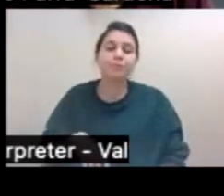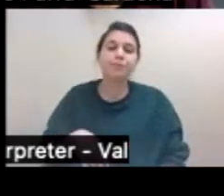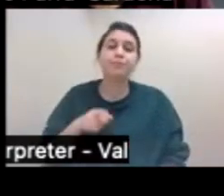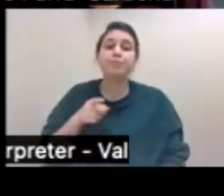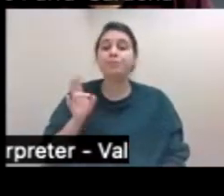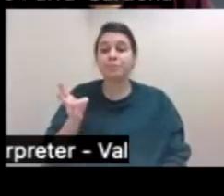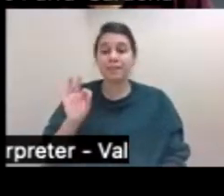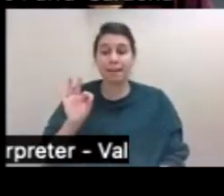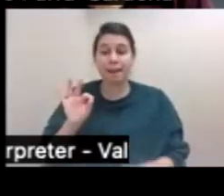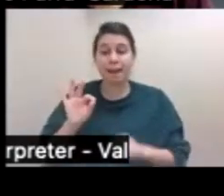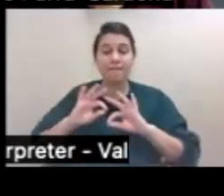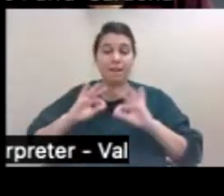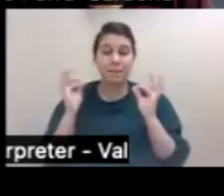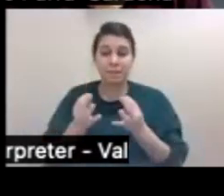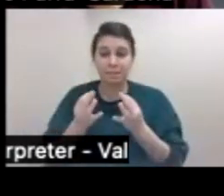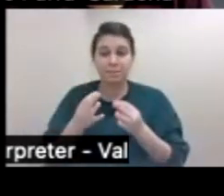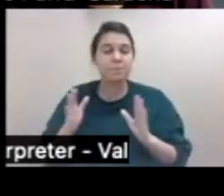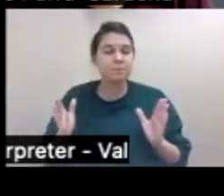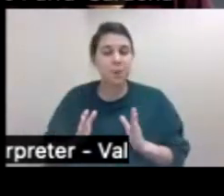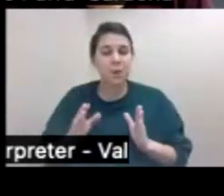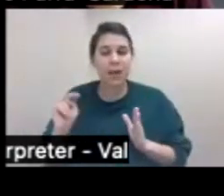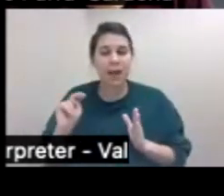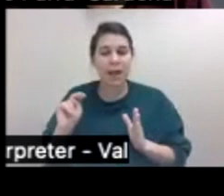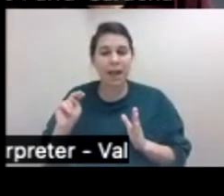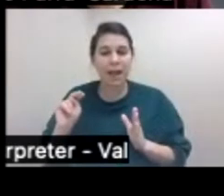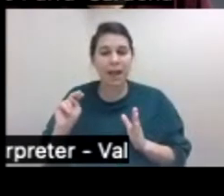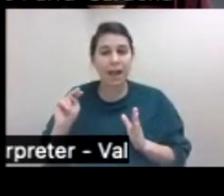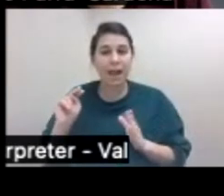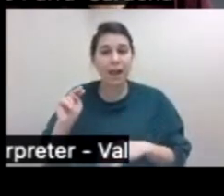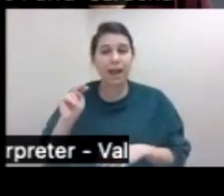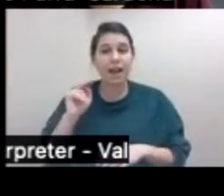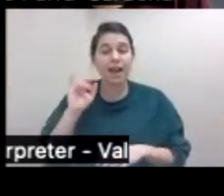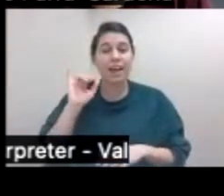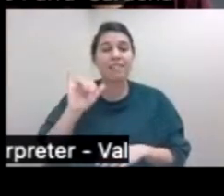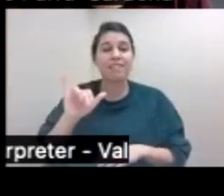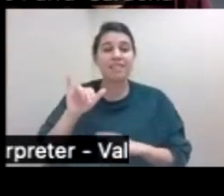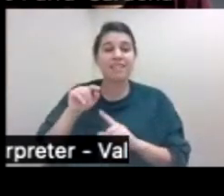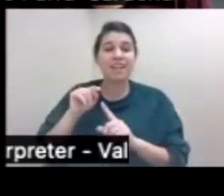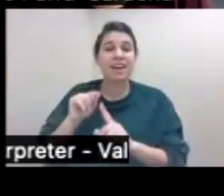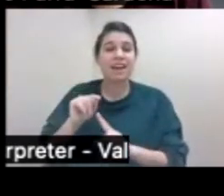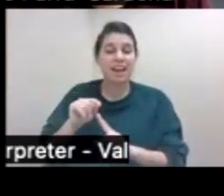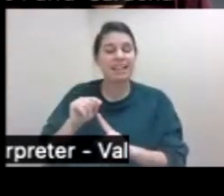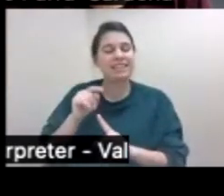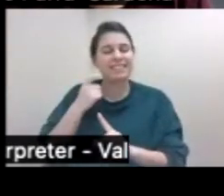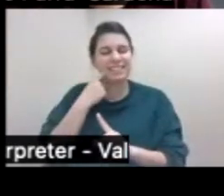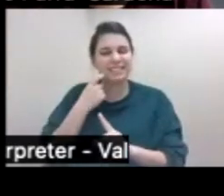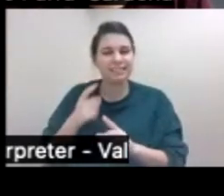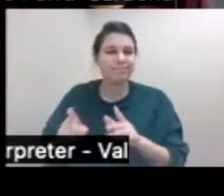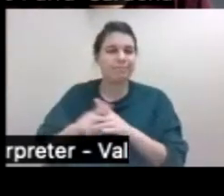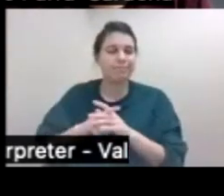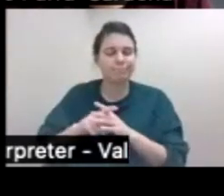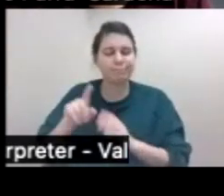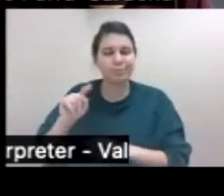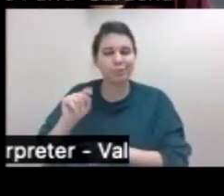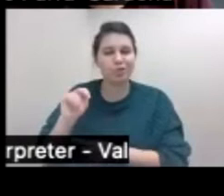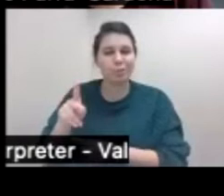79 families. It was a very small study because it was at the outset of the Trump administration. We realized that there were a number of